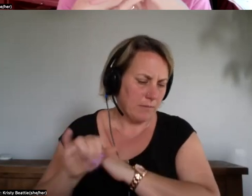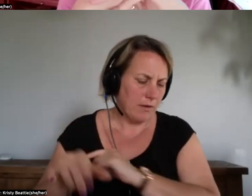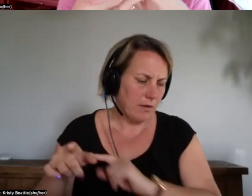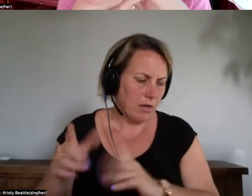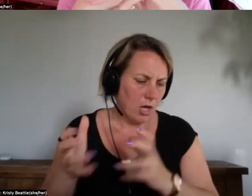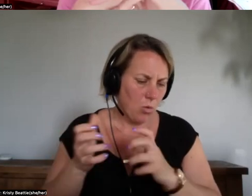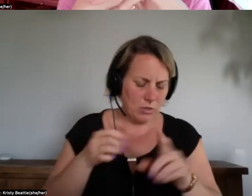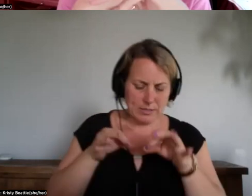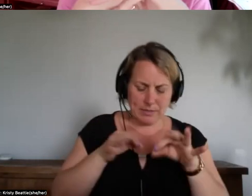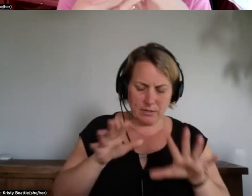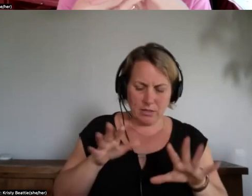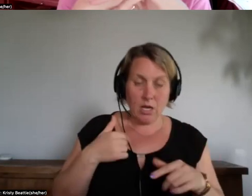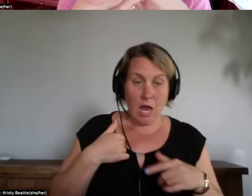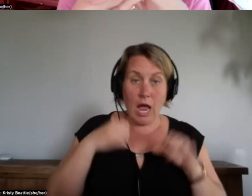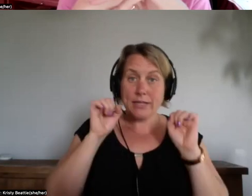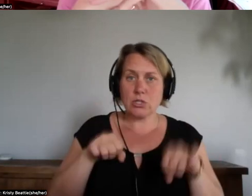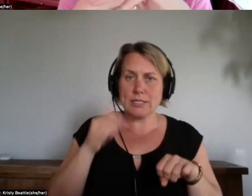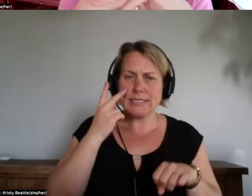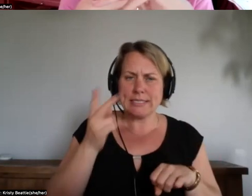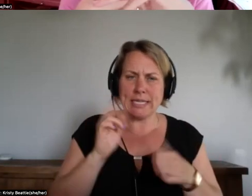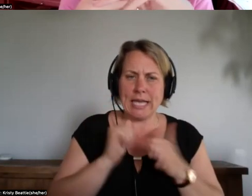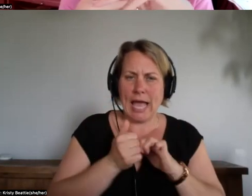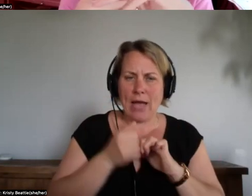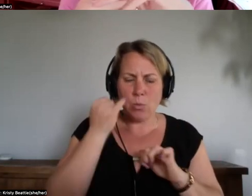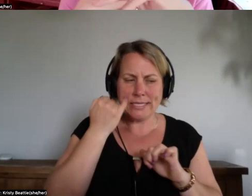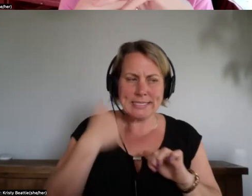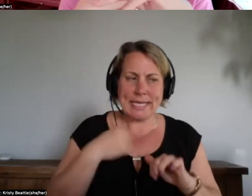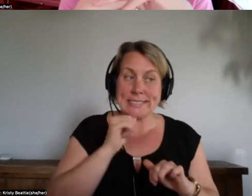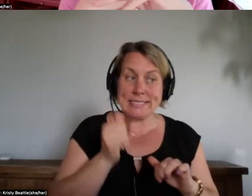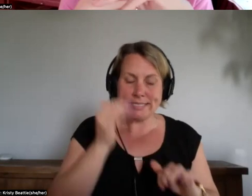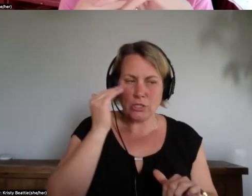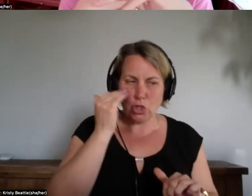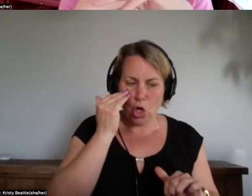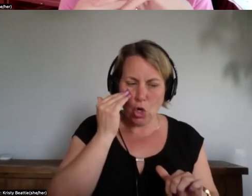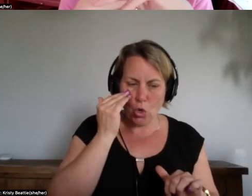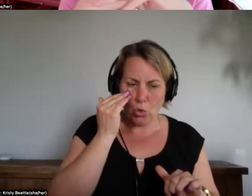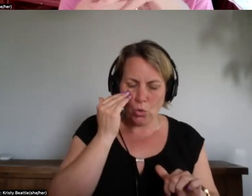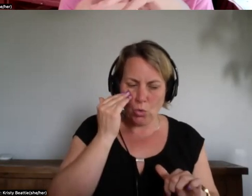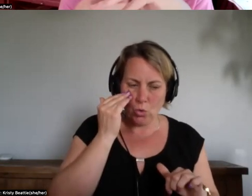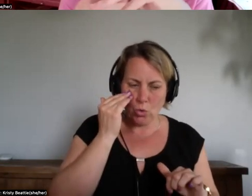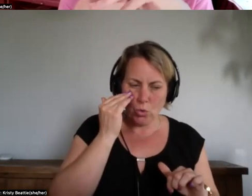could see how what i didn't know kept interfering in my life